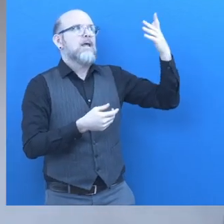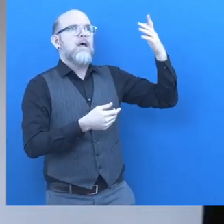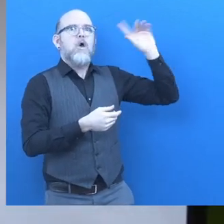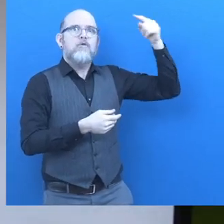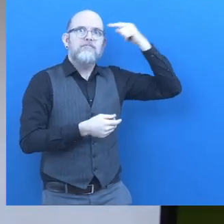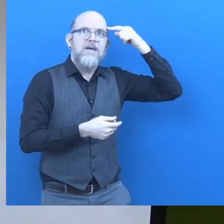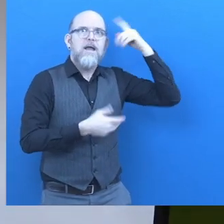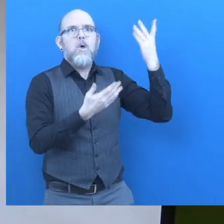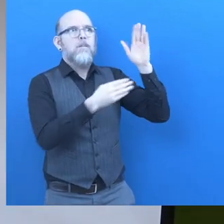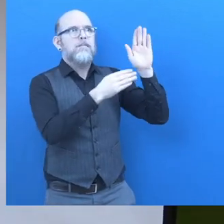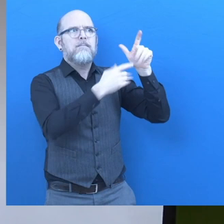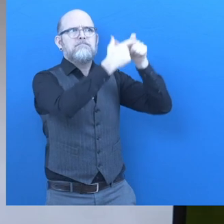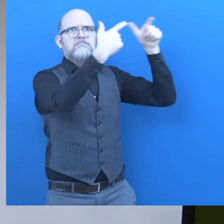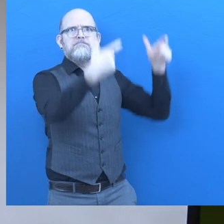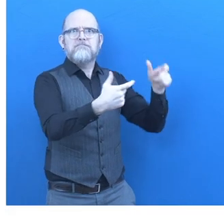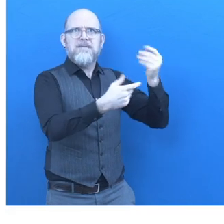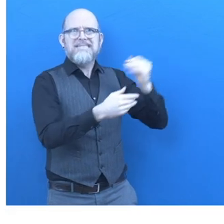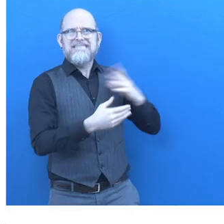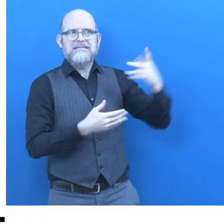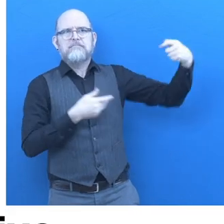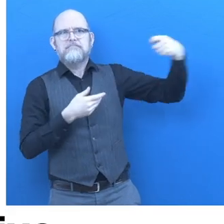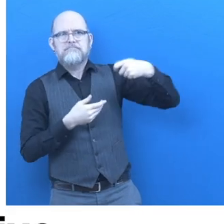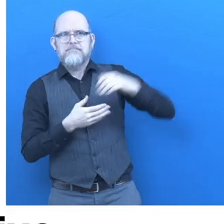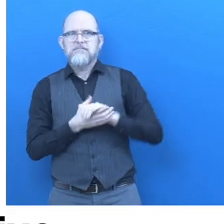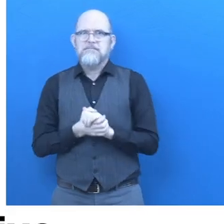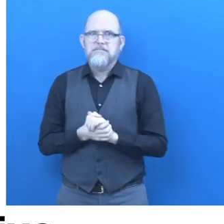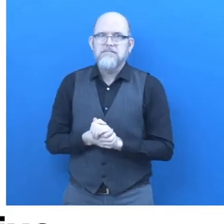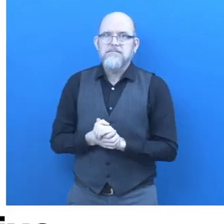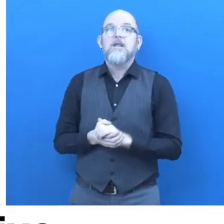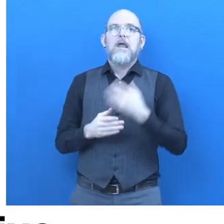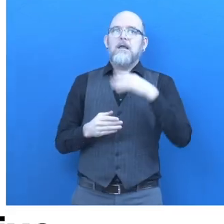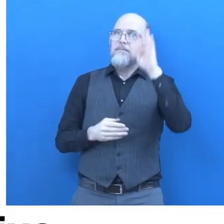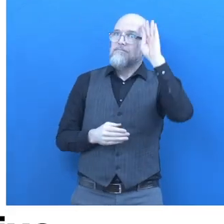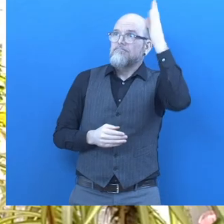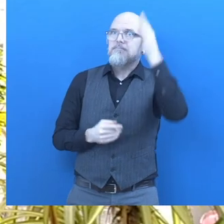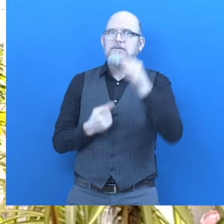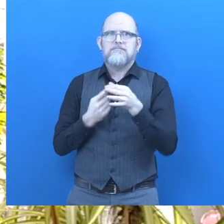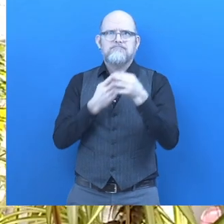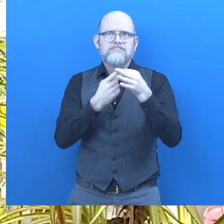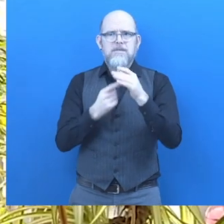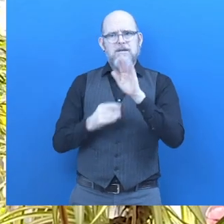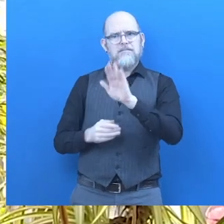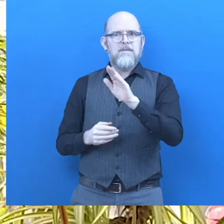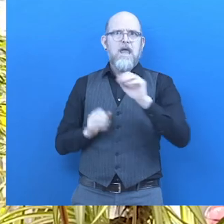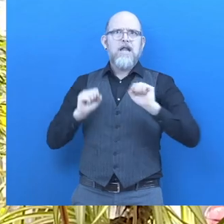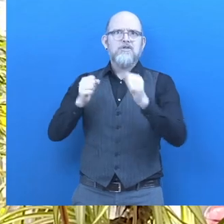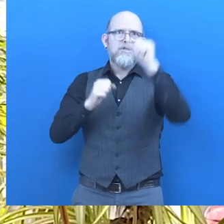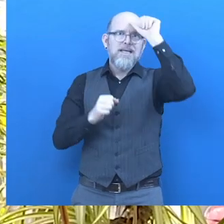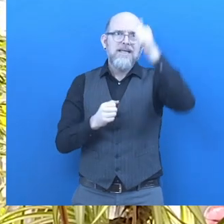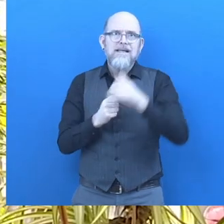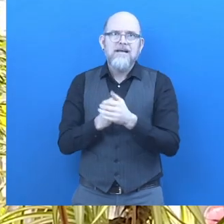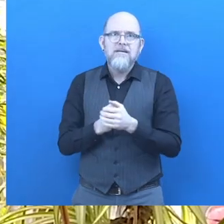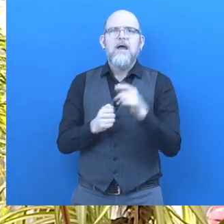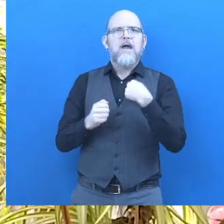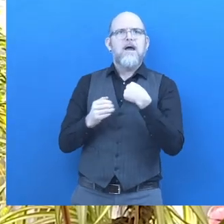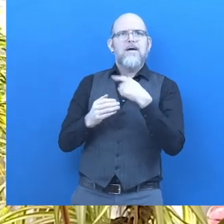units in the high income countries. What is unique and innovative about iTool? The content is designed to enable visually